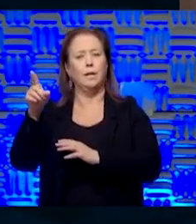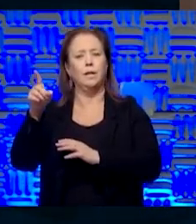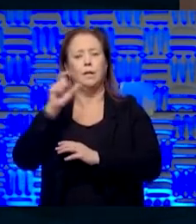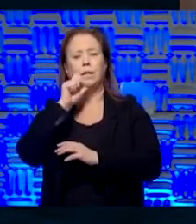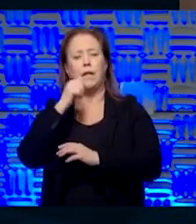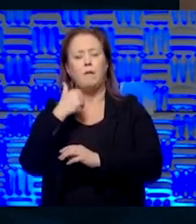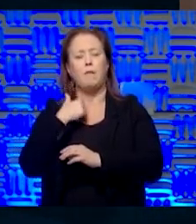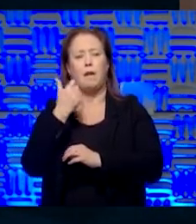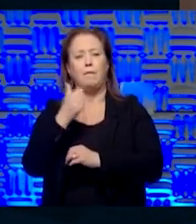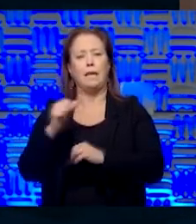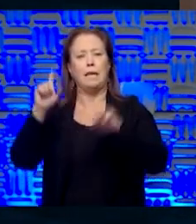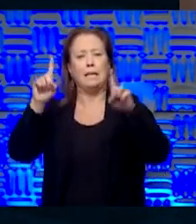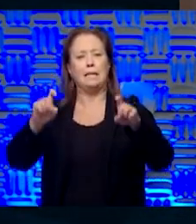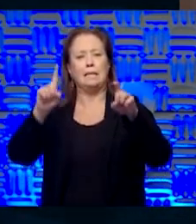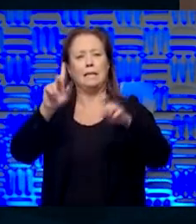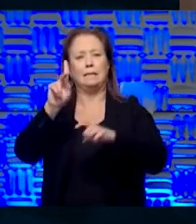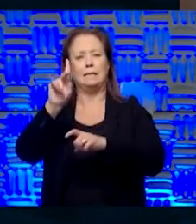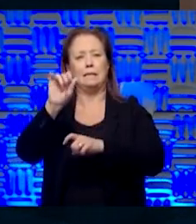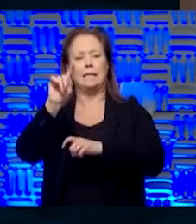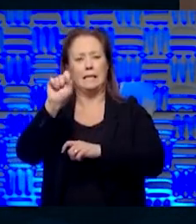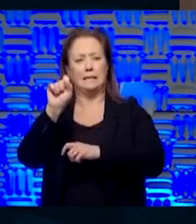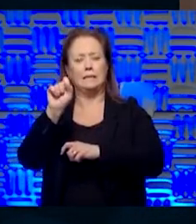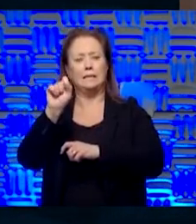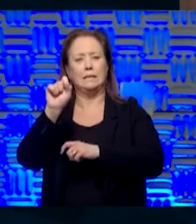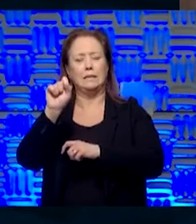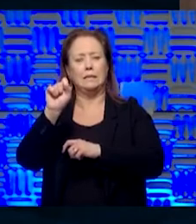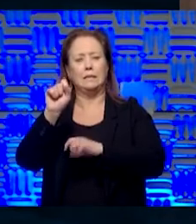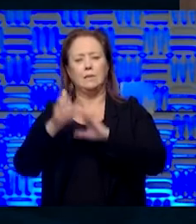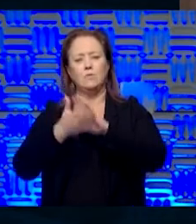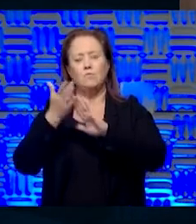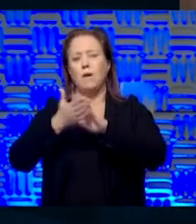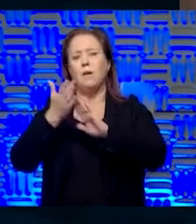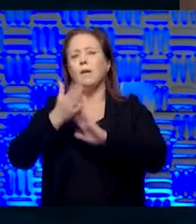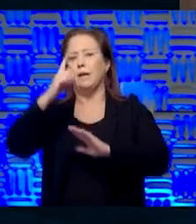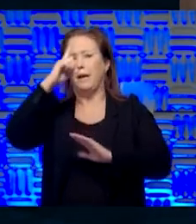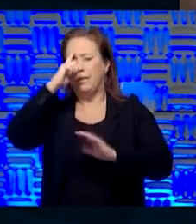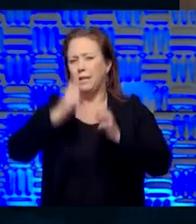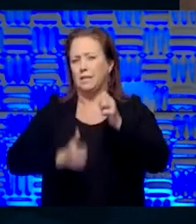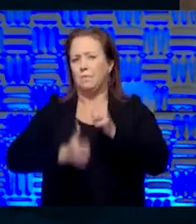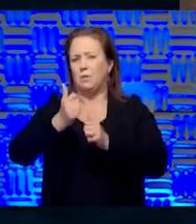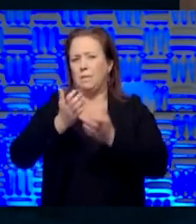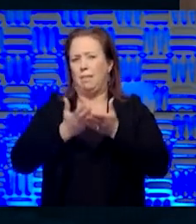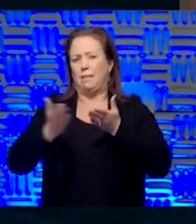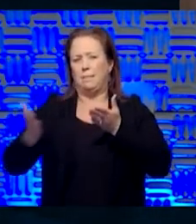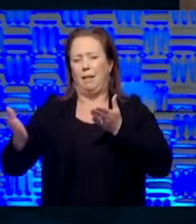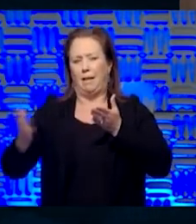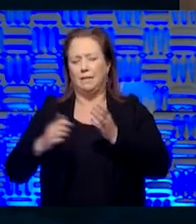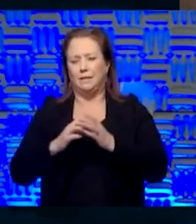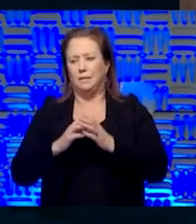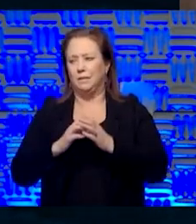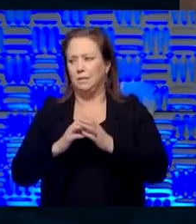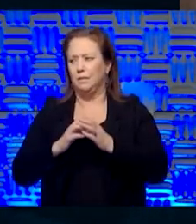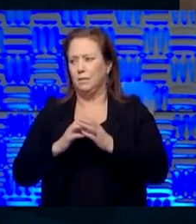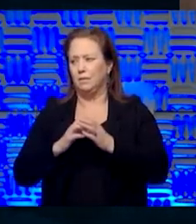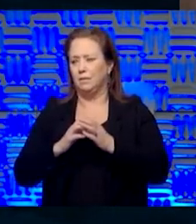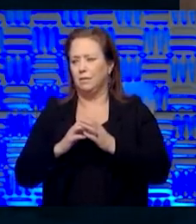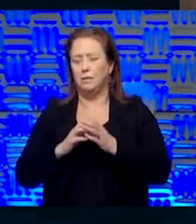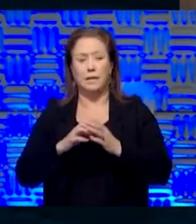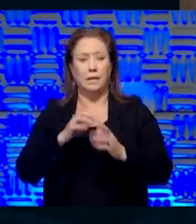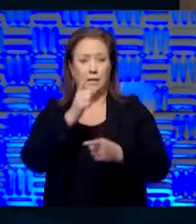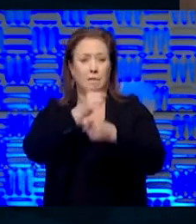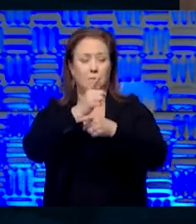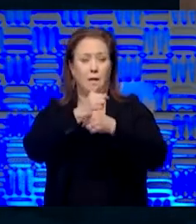don't have any of the test kits and cartridges to run it. So I think it's mostly about supply chain and I'd like, we've